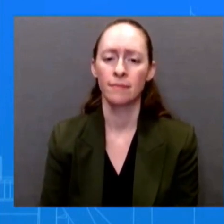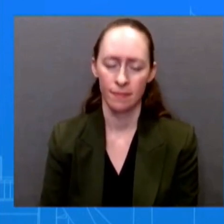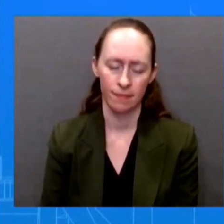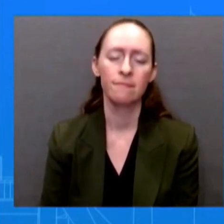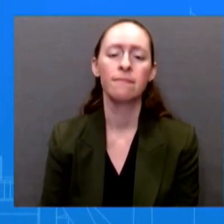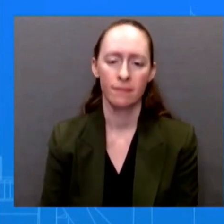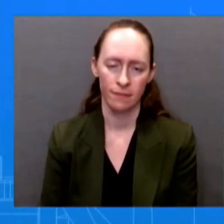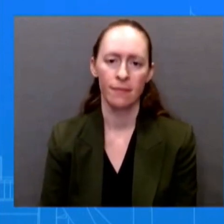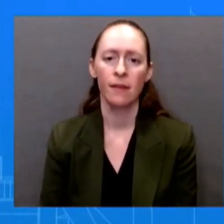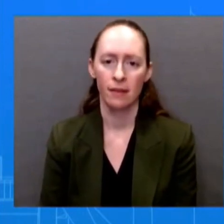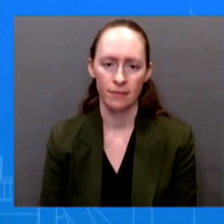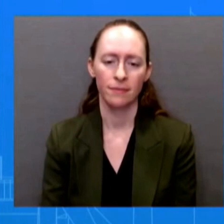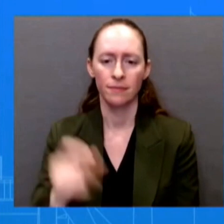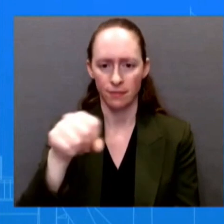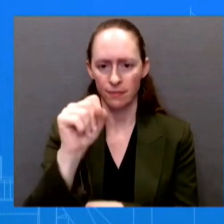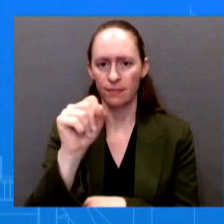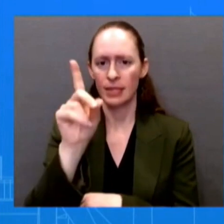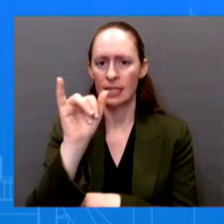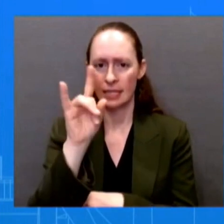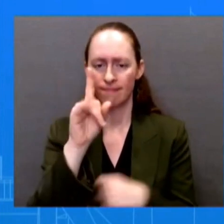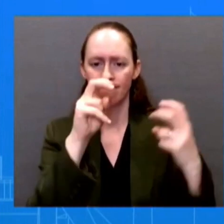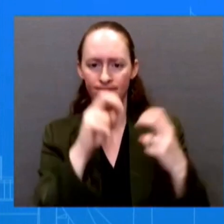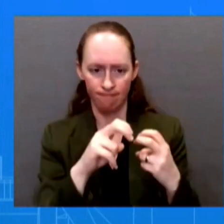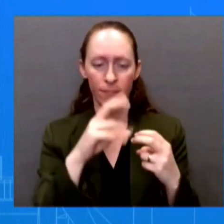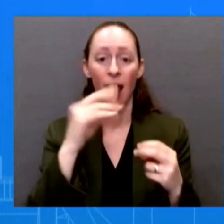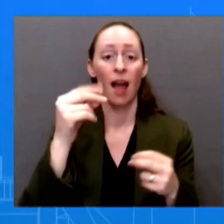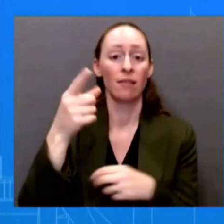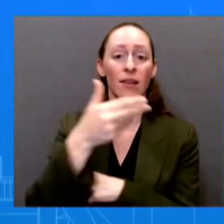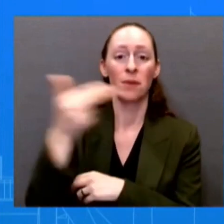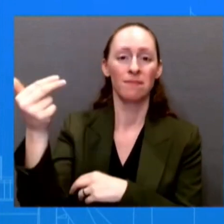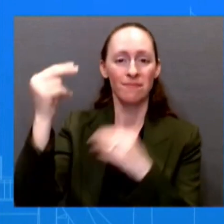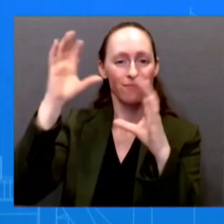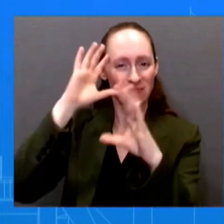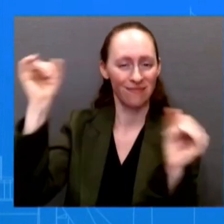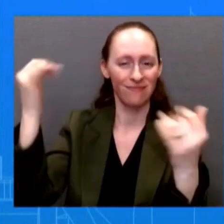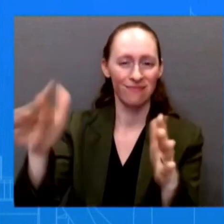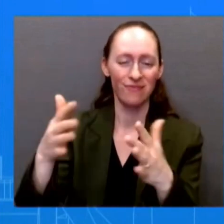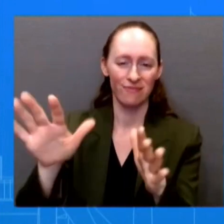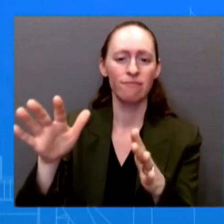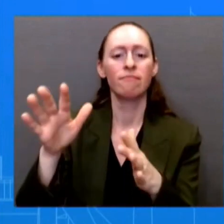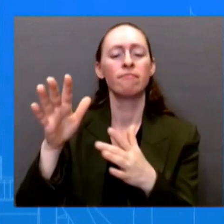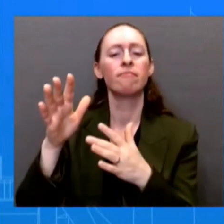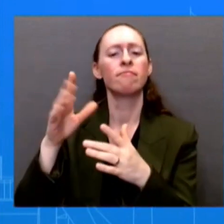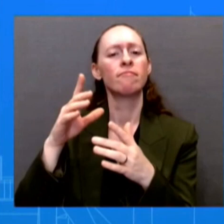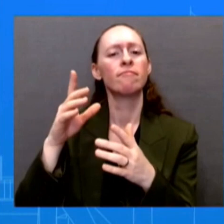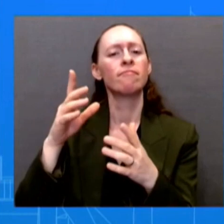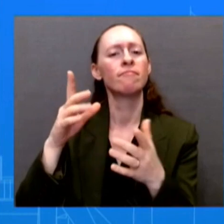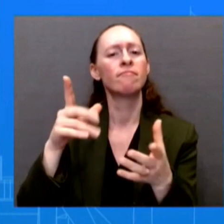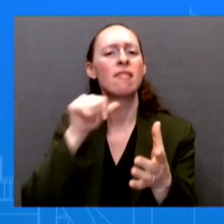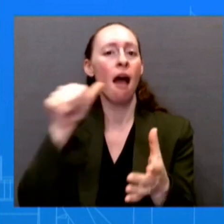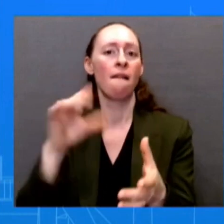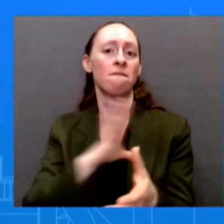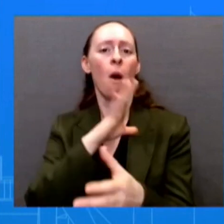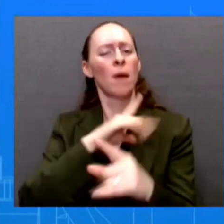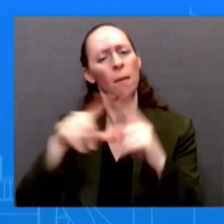president on the margins of the summit, and we issued a readout of their trilateral meeting. India played